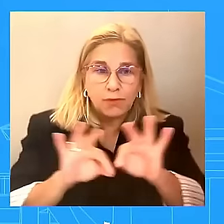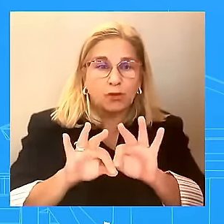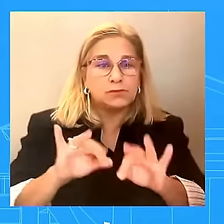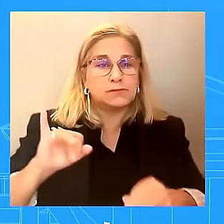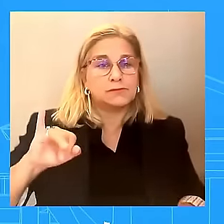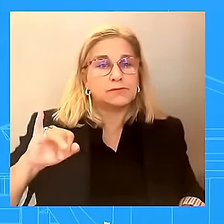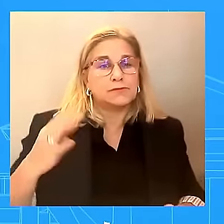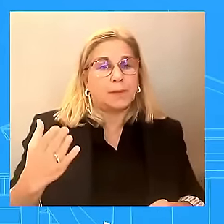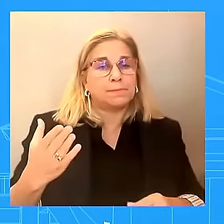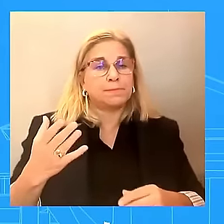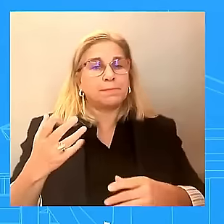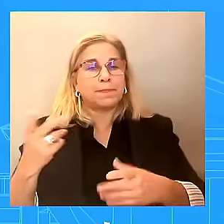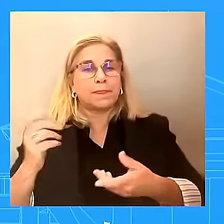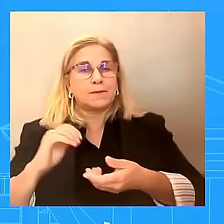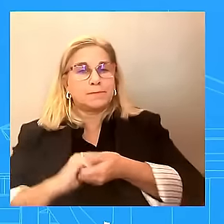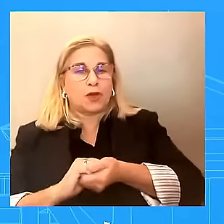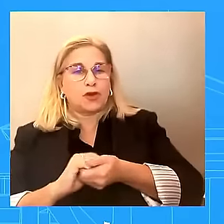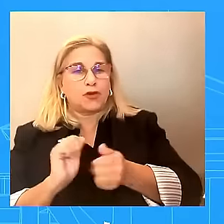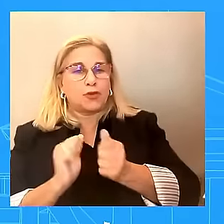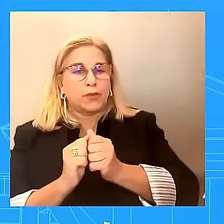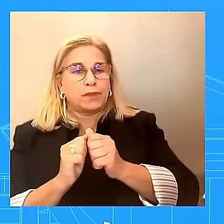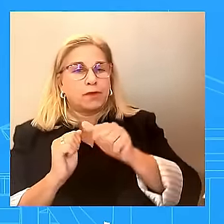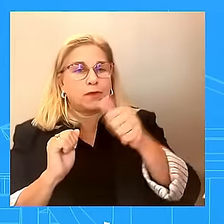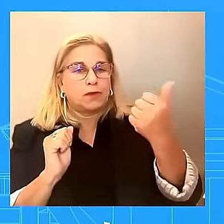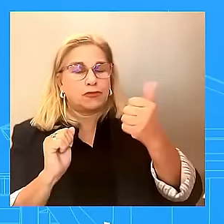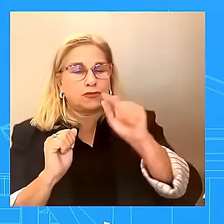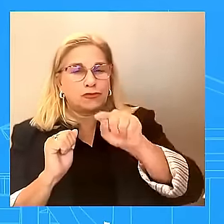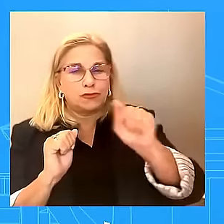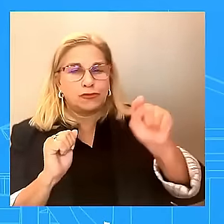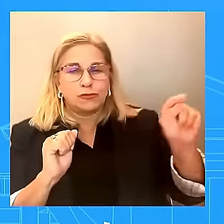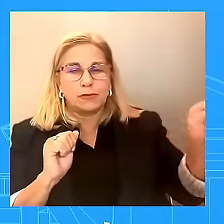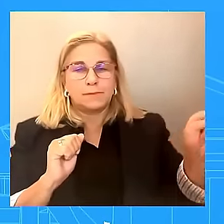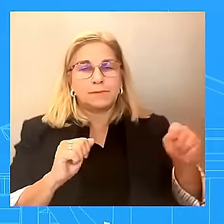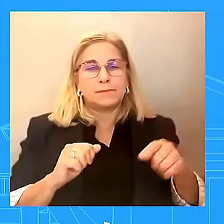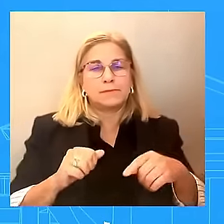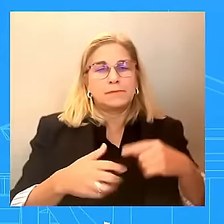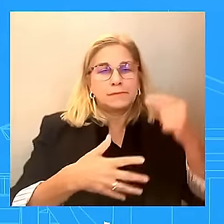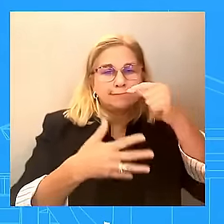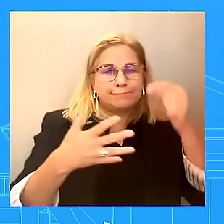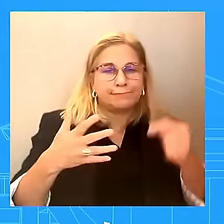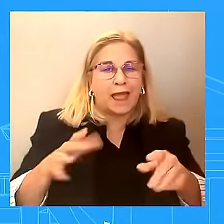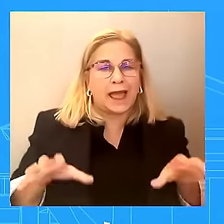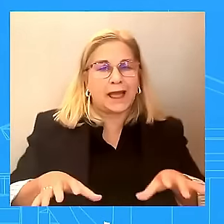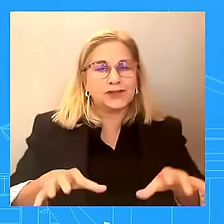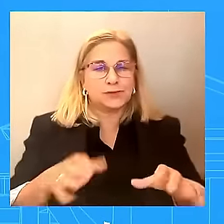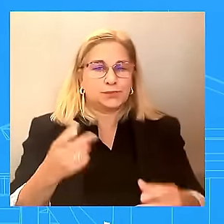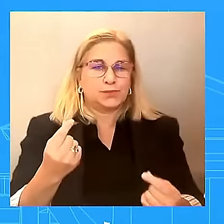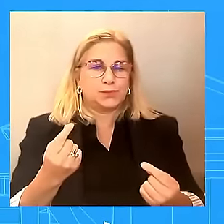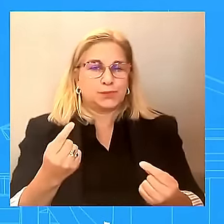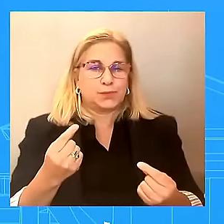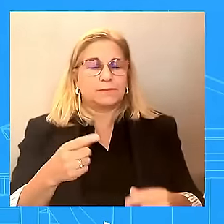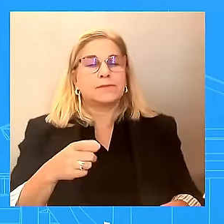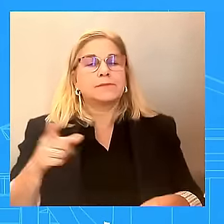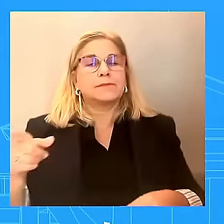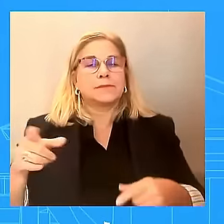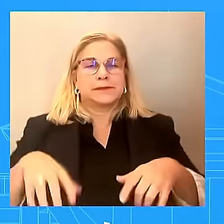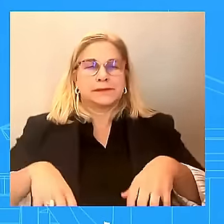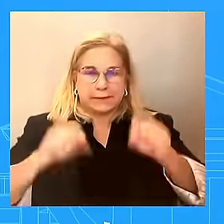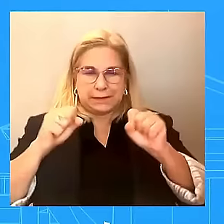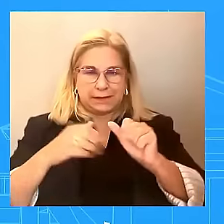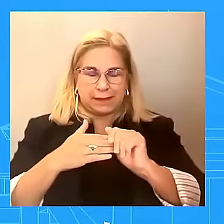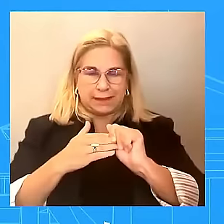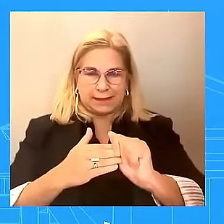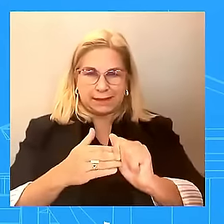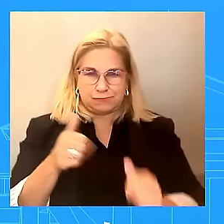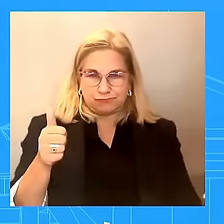think it's safe to say that she will continue to lead on making sure that we deal with this epidemic. Gun violence